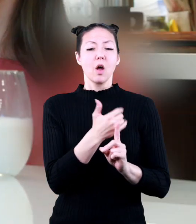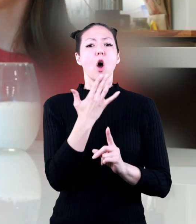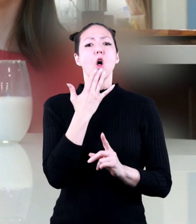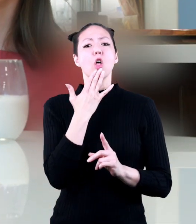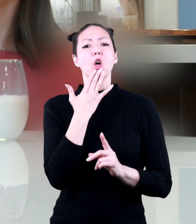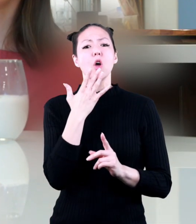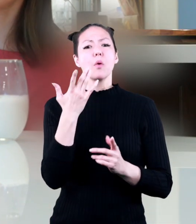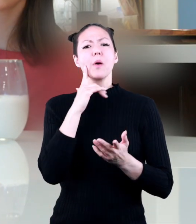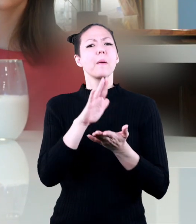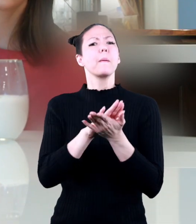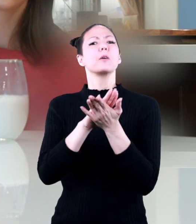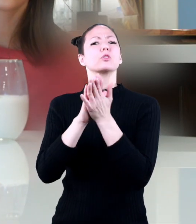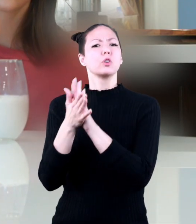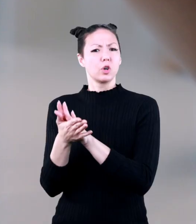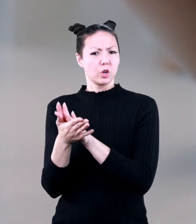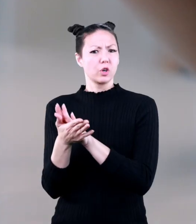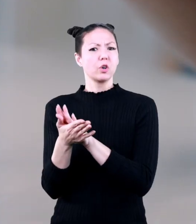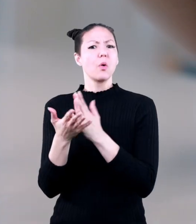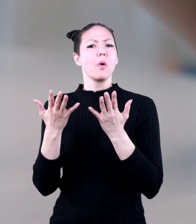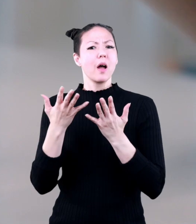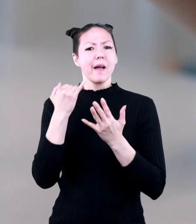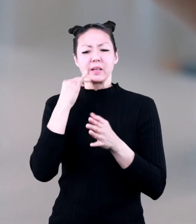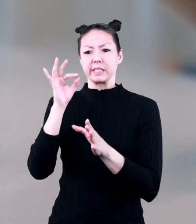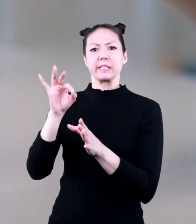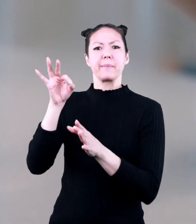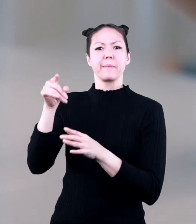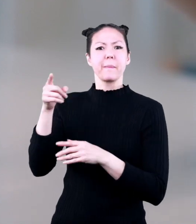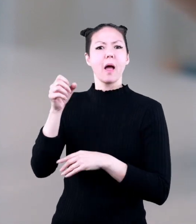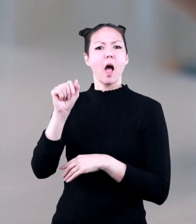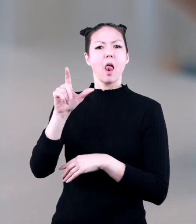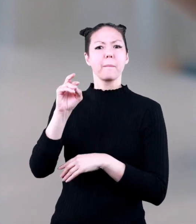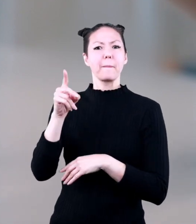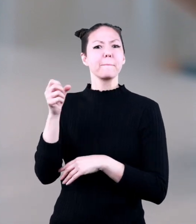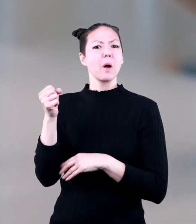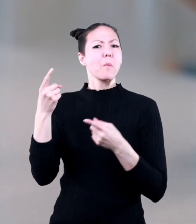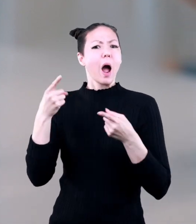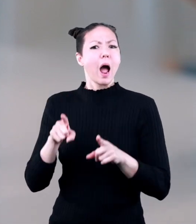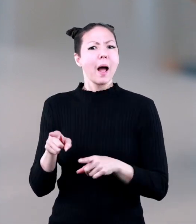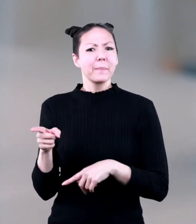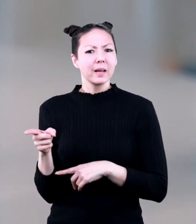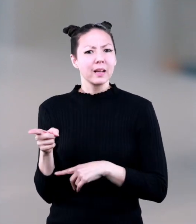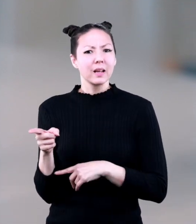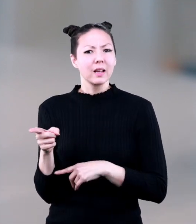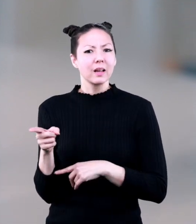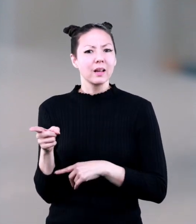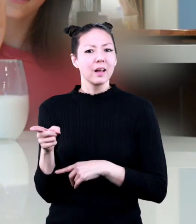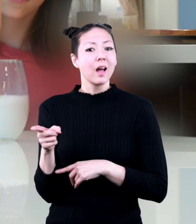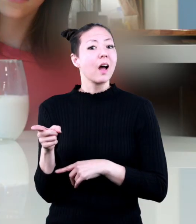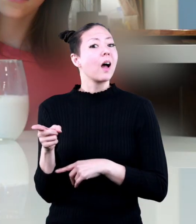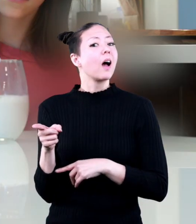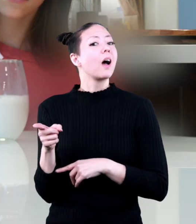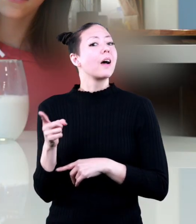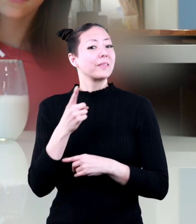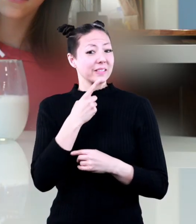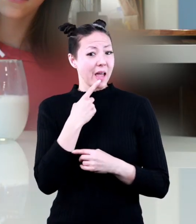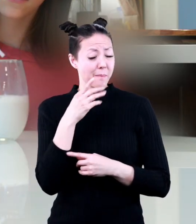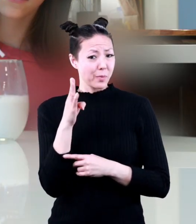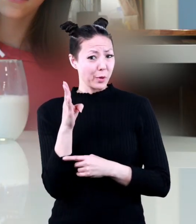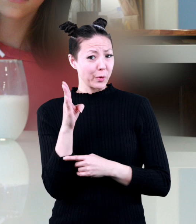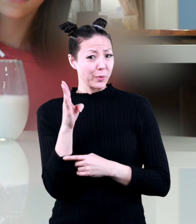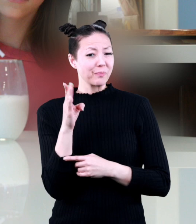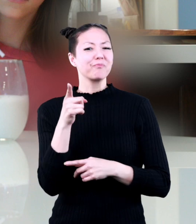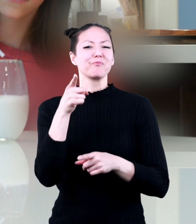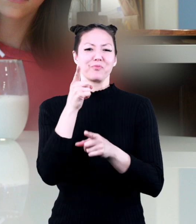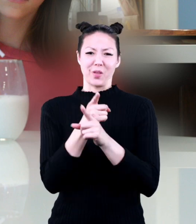what color do you think the paper will turn when it is dipped into the almond milk if you